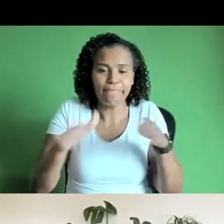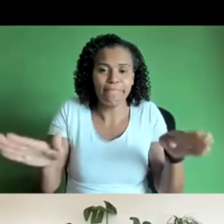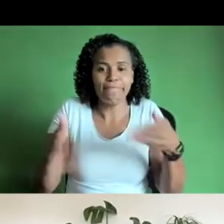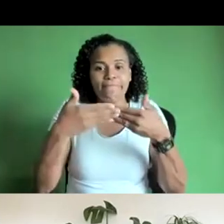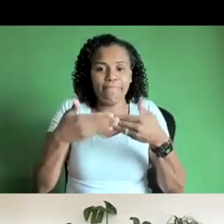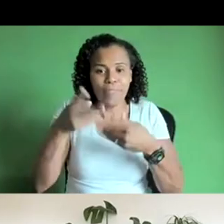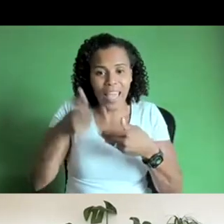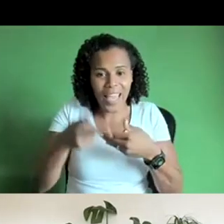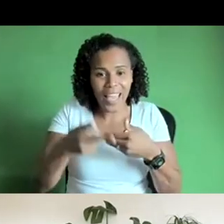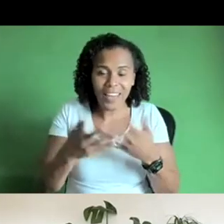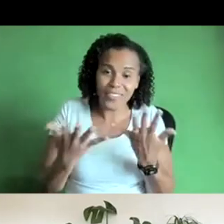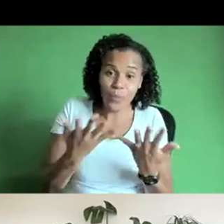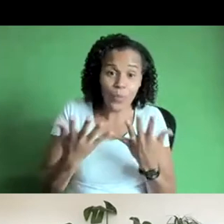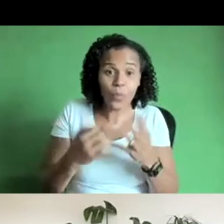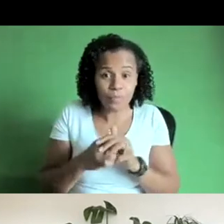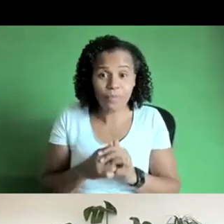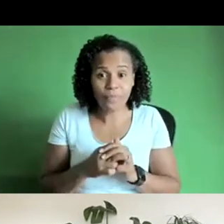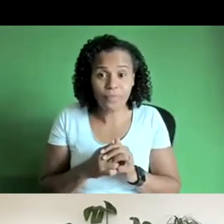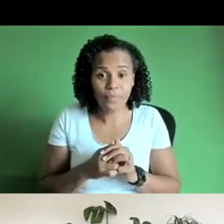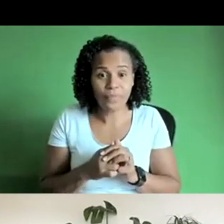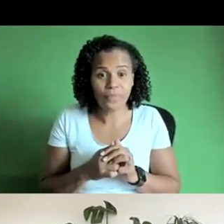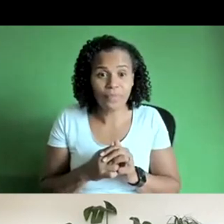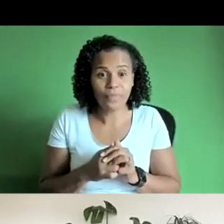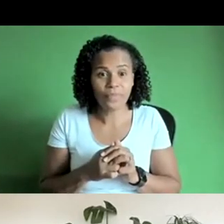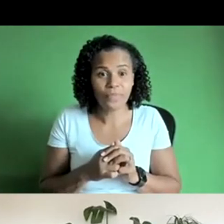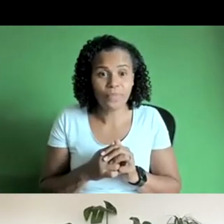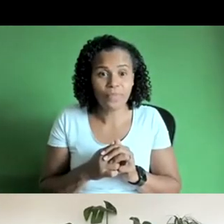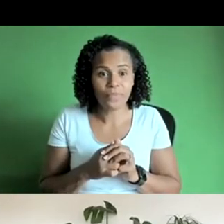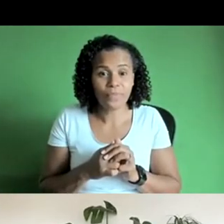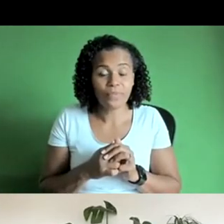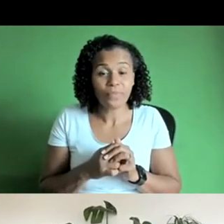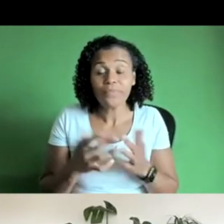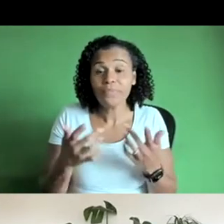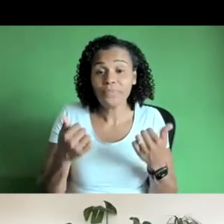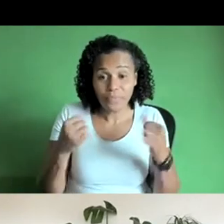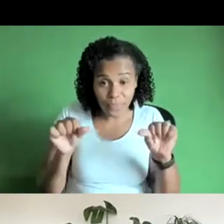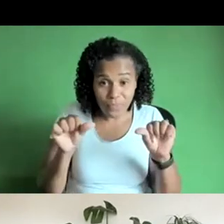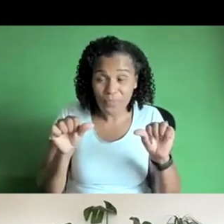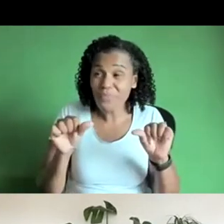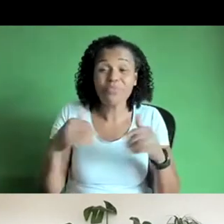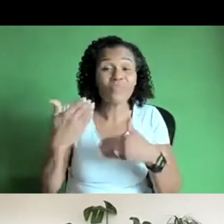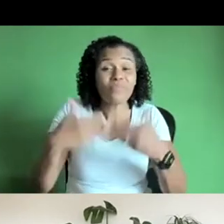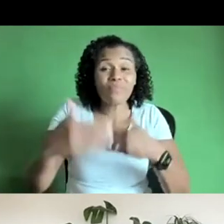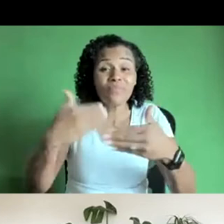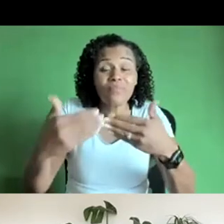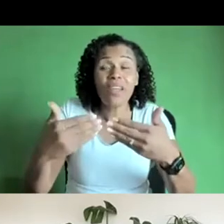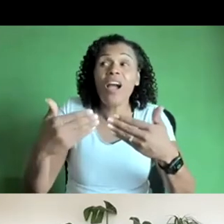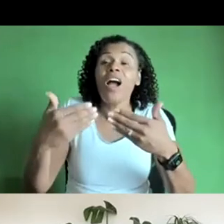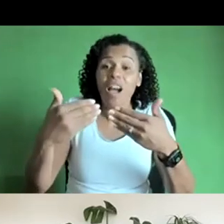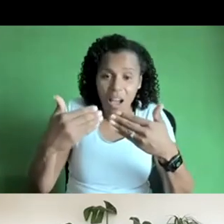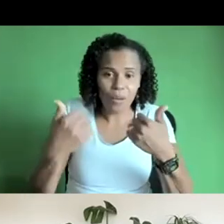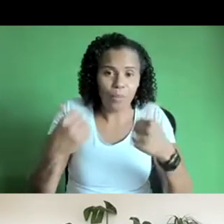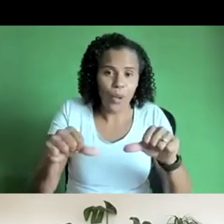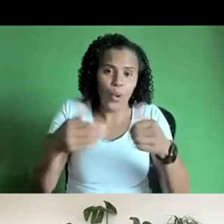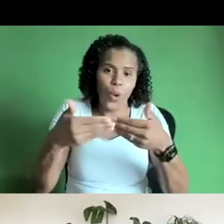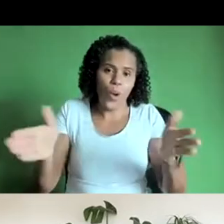the gallery space over the whole of this last period since we've um until we've reopened um and i